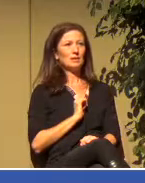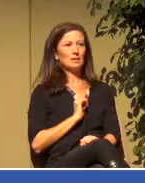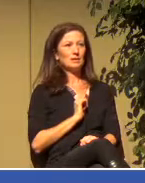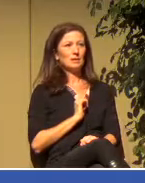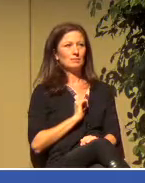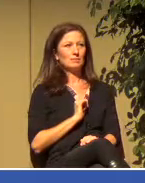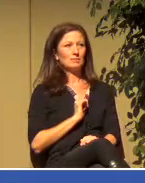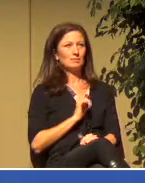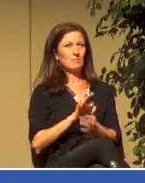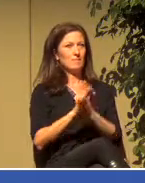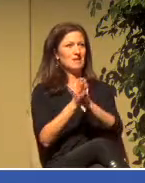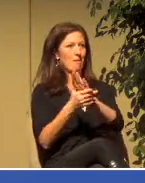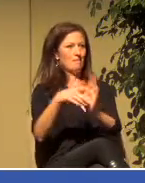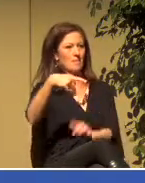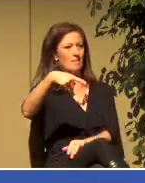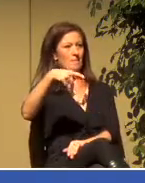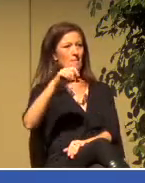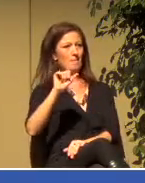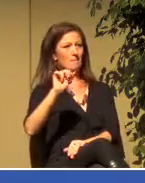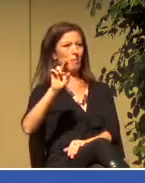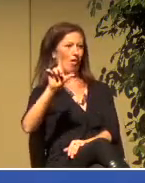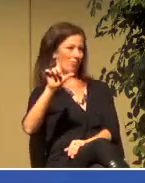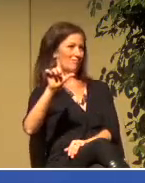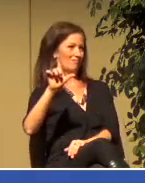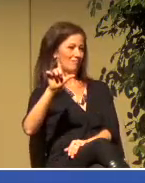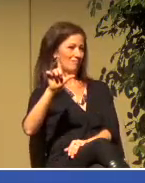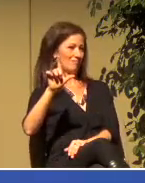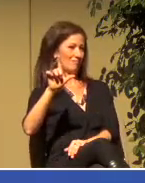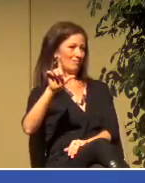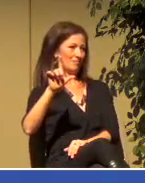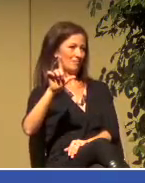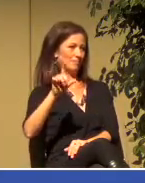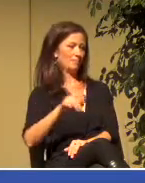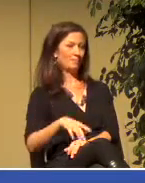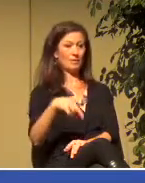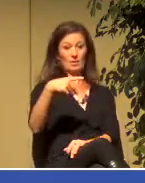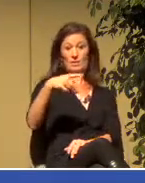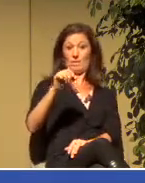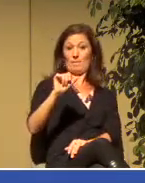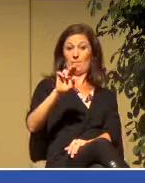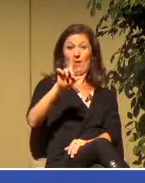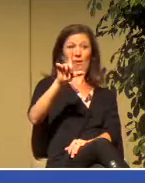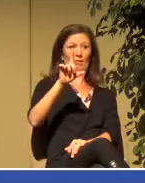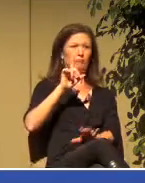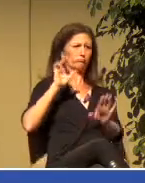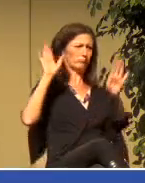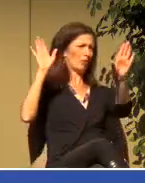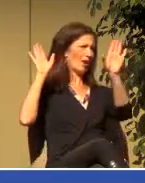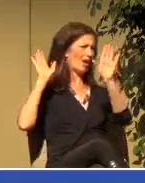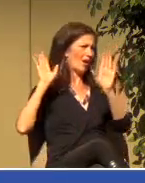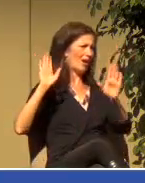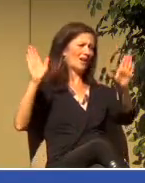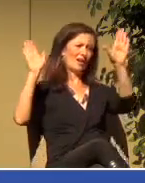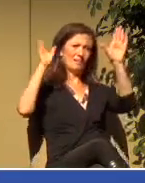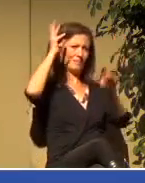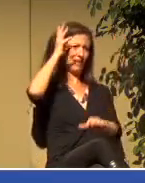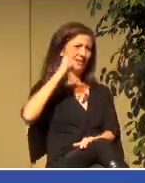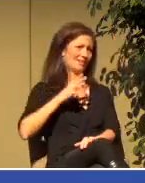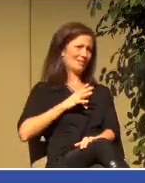Paul. And Paul, of course, that great missionary who established many churches